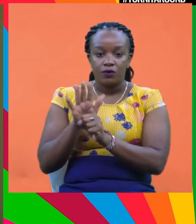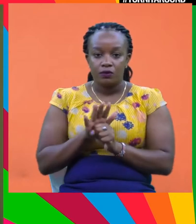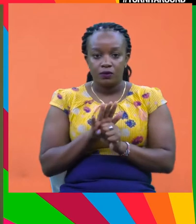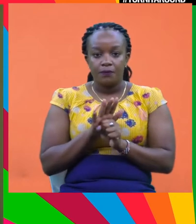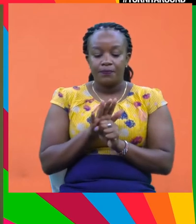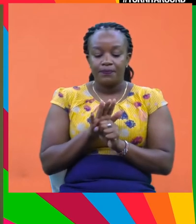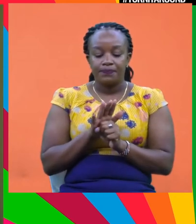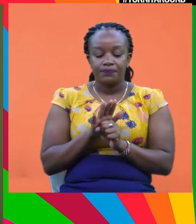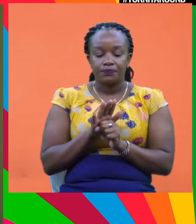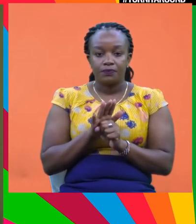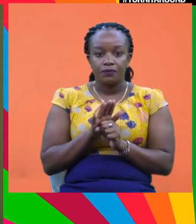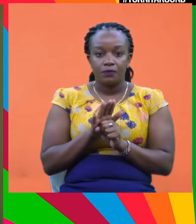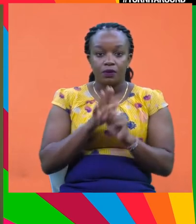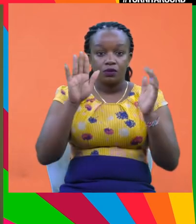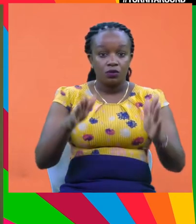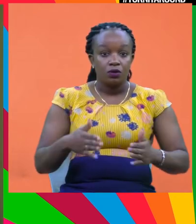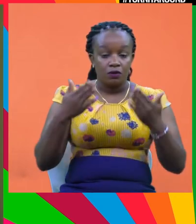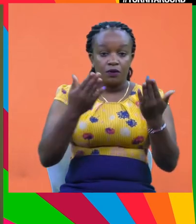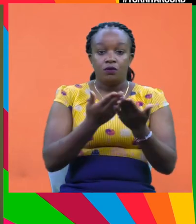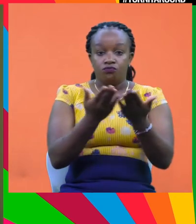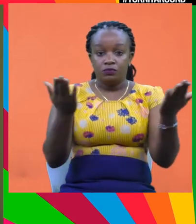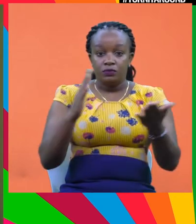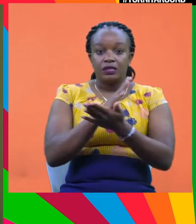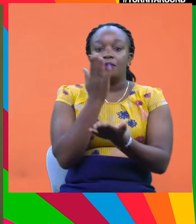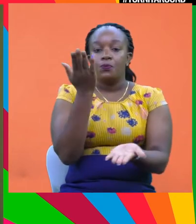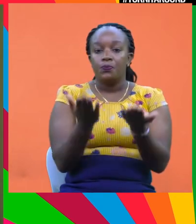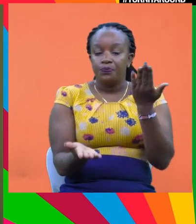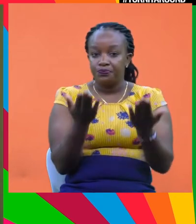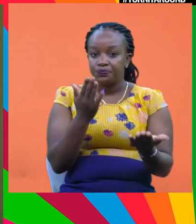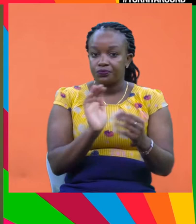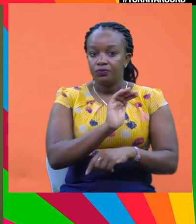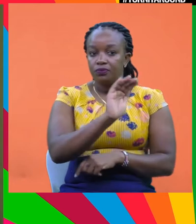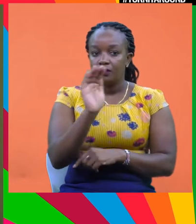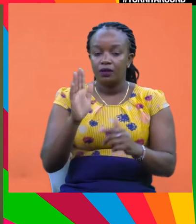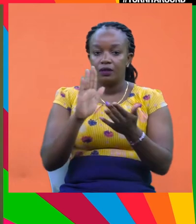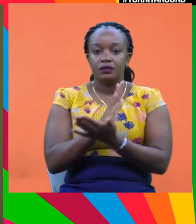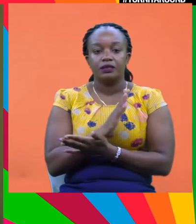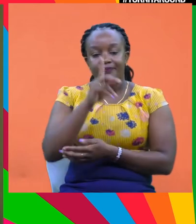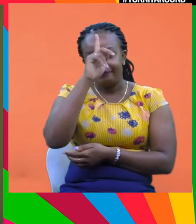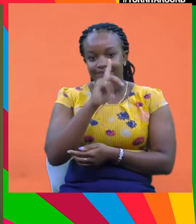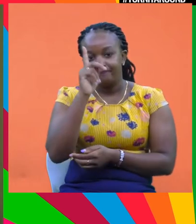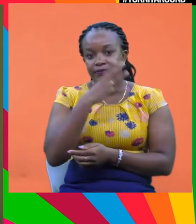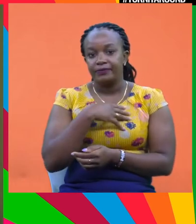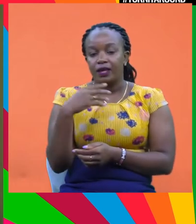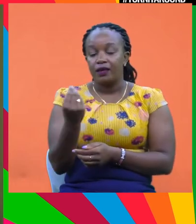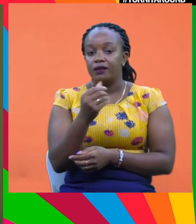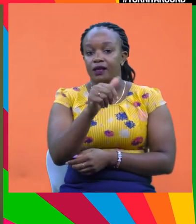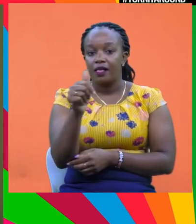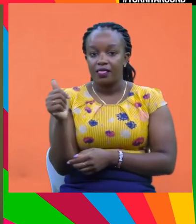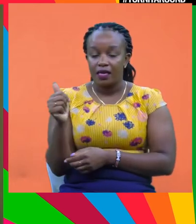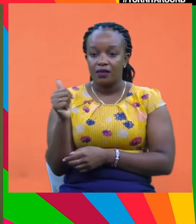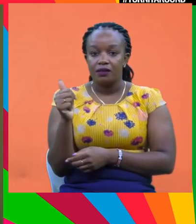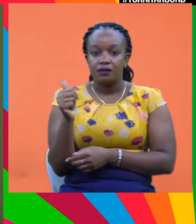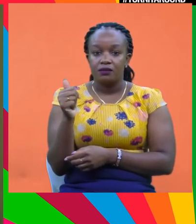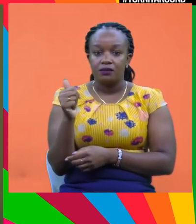needs for climate. Or to give you another comparison, my colleagues at the IMF did a few years back in estimation of the